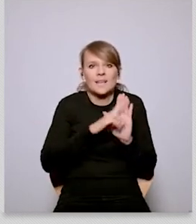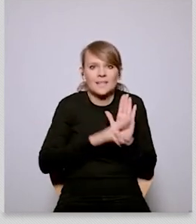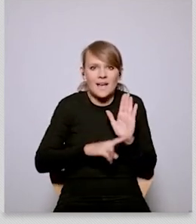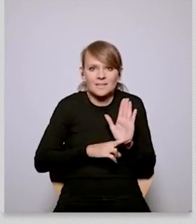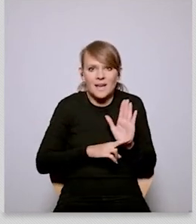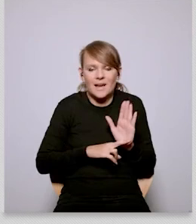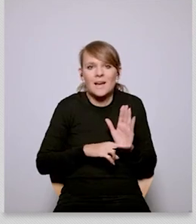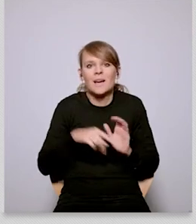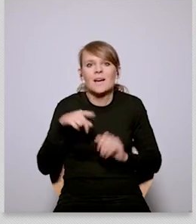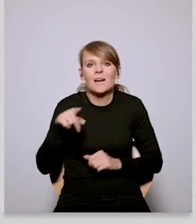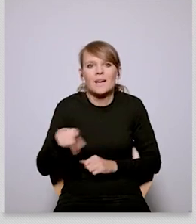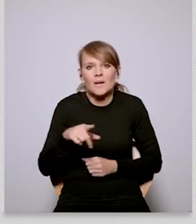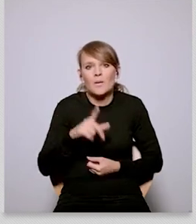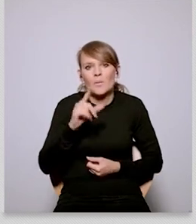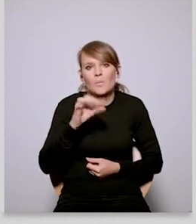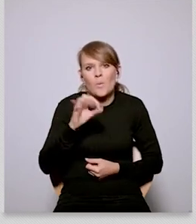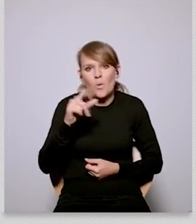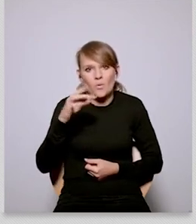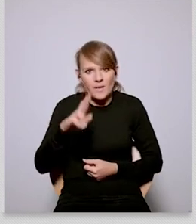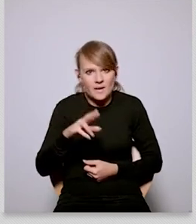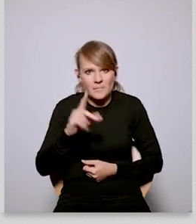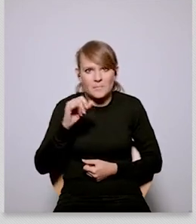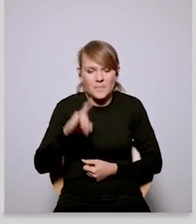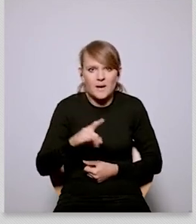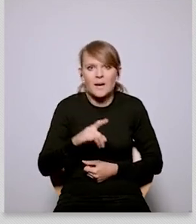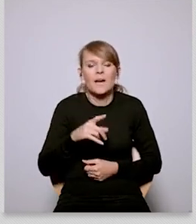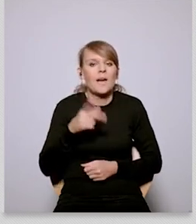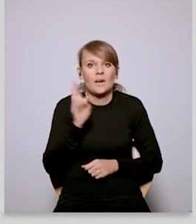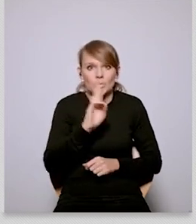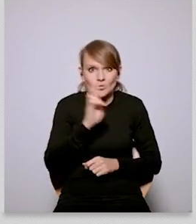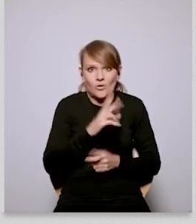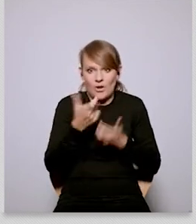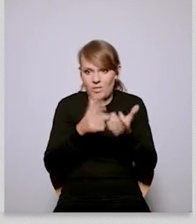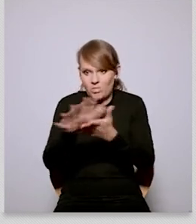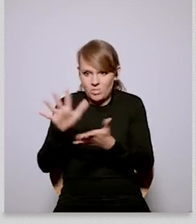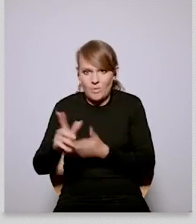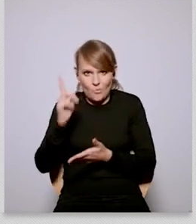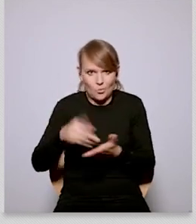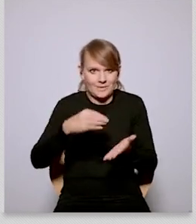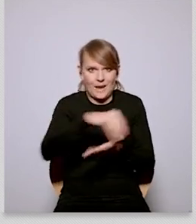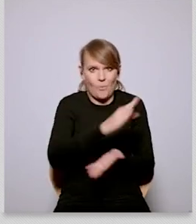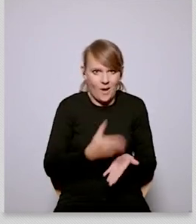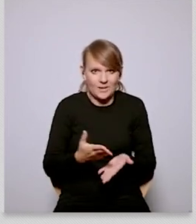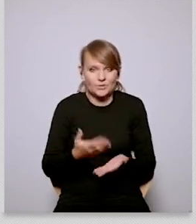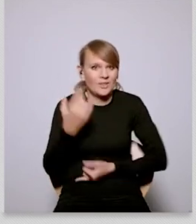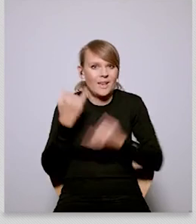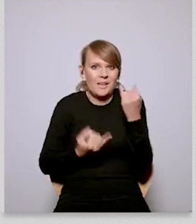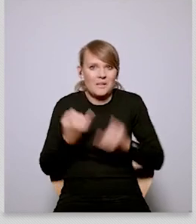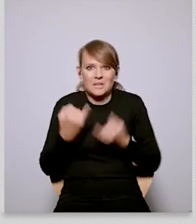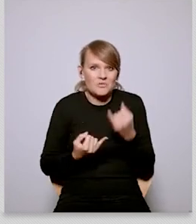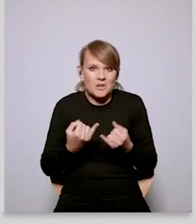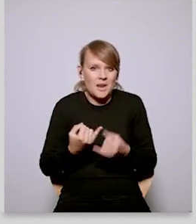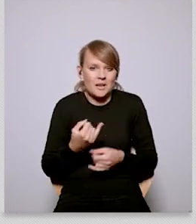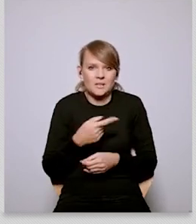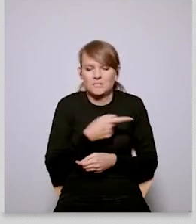myself what happened uh with the polluter pays principle so if someone